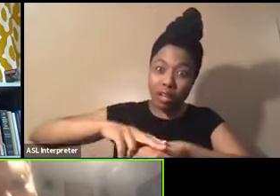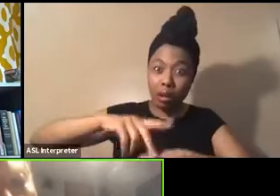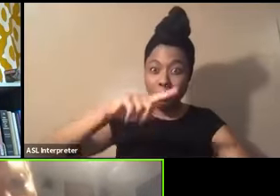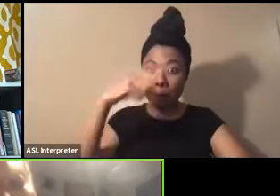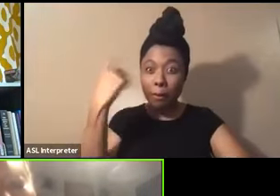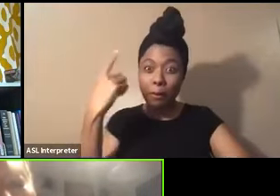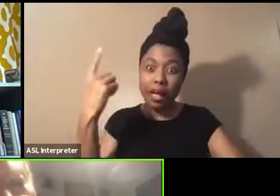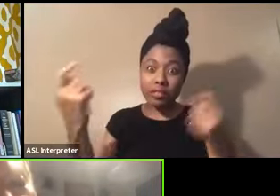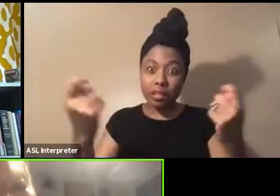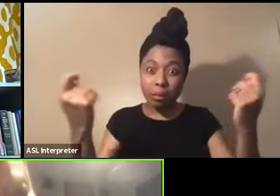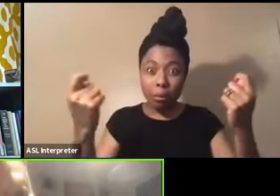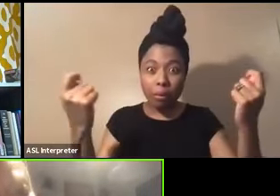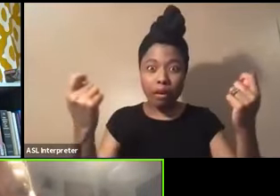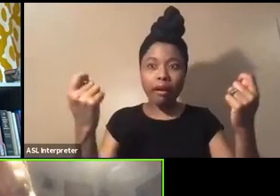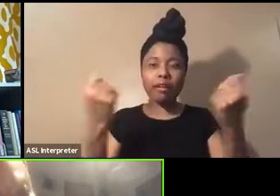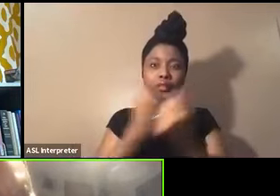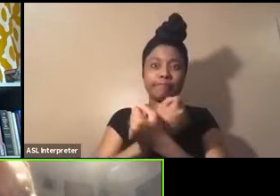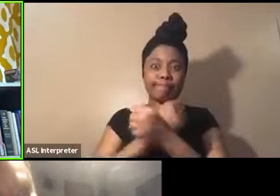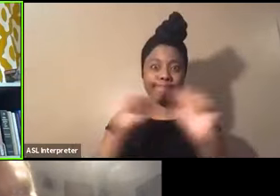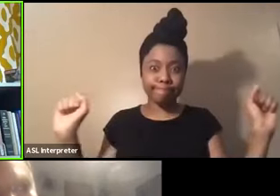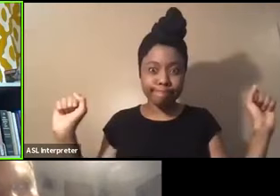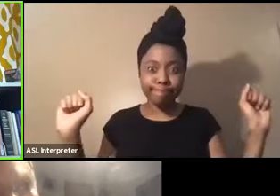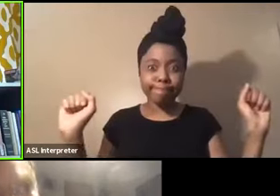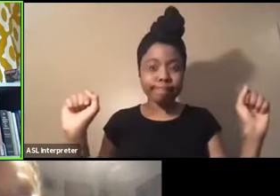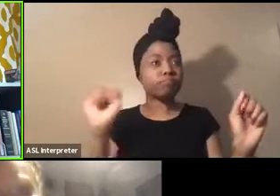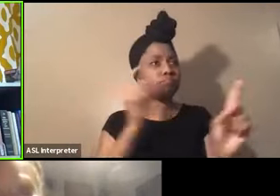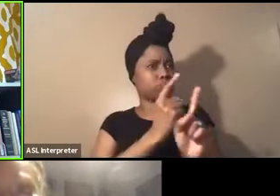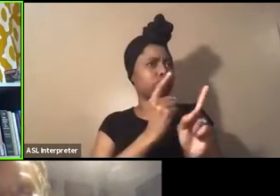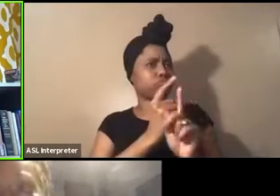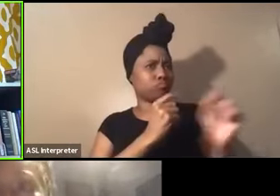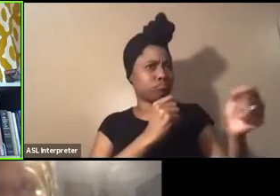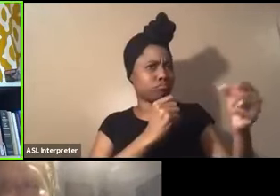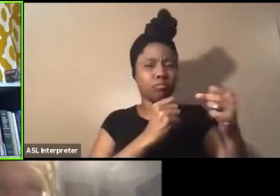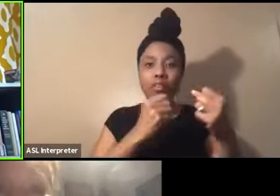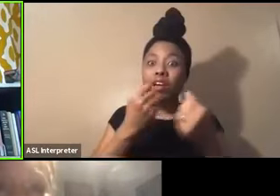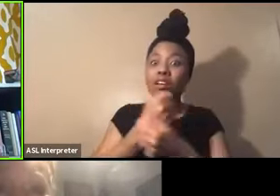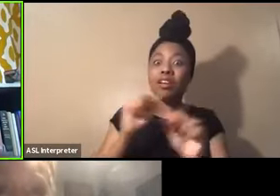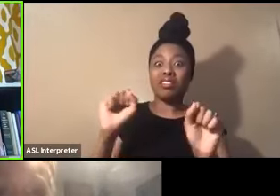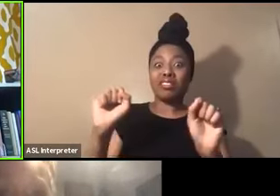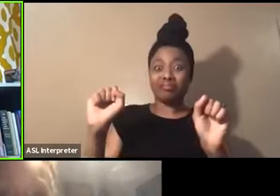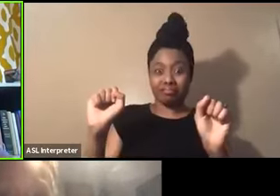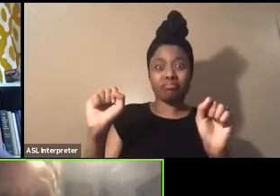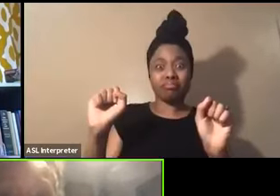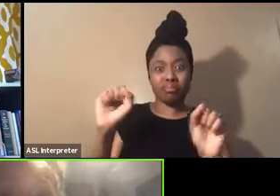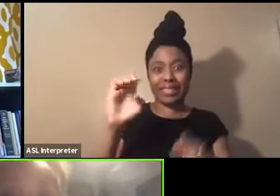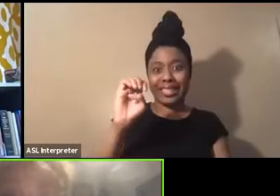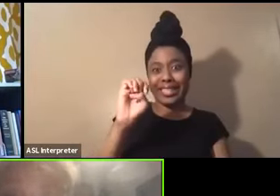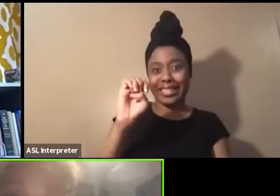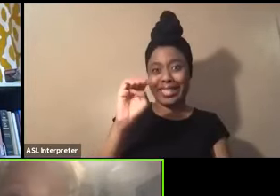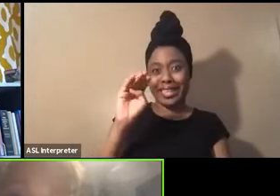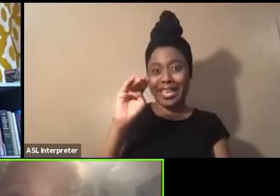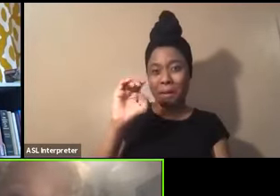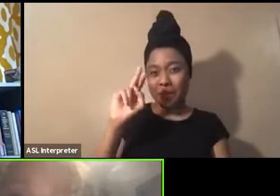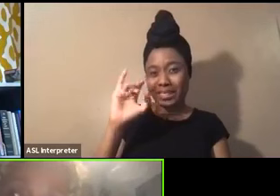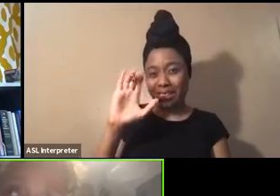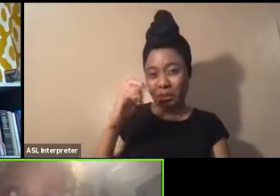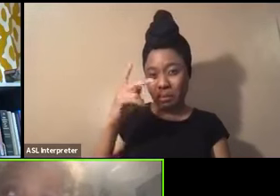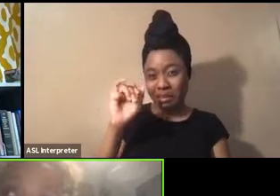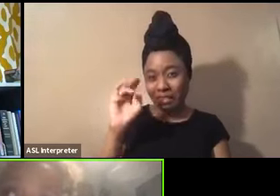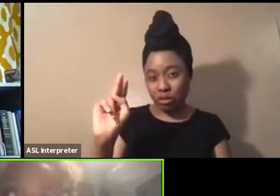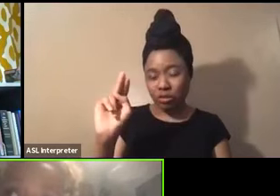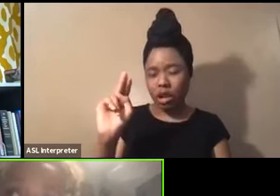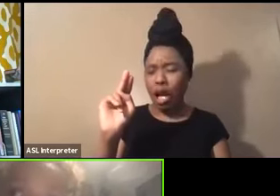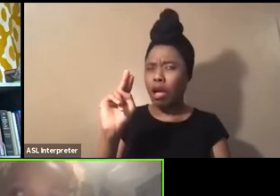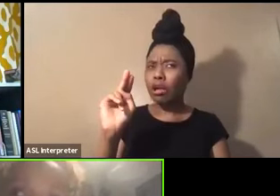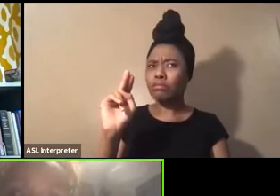celebration of freedom and liberation and of emancipation, you know, and, and, and just to check that too,